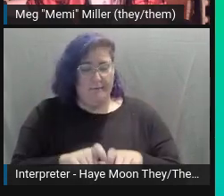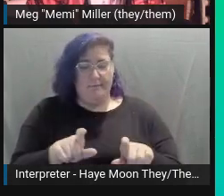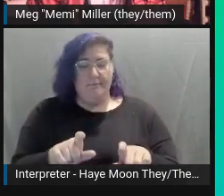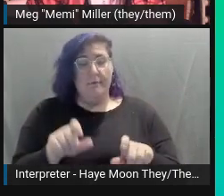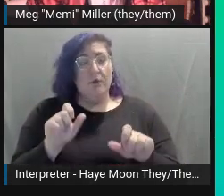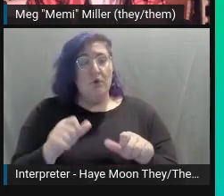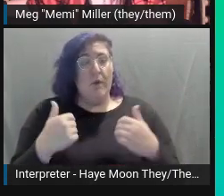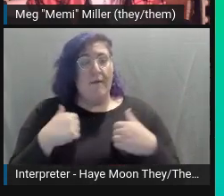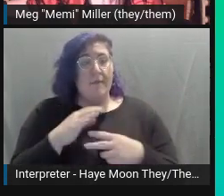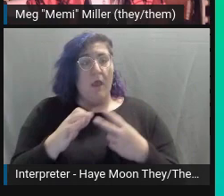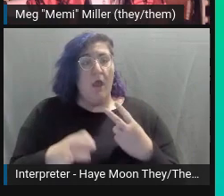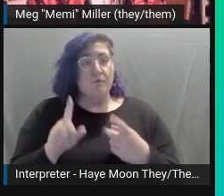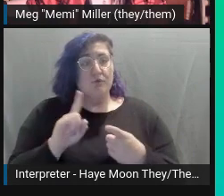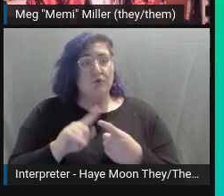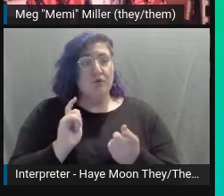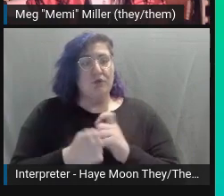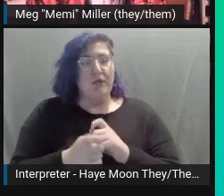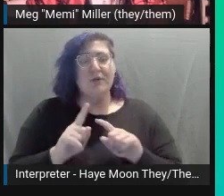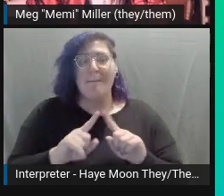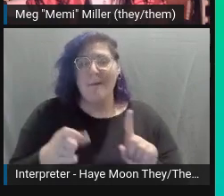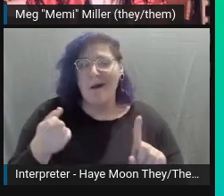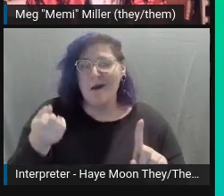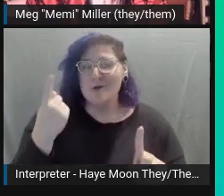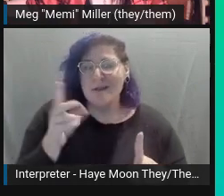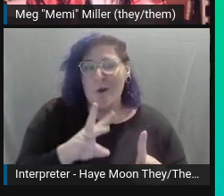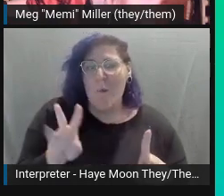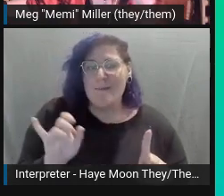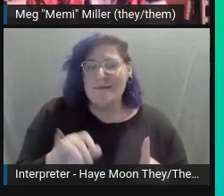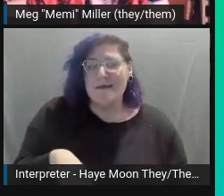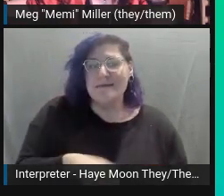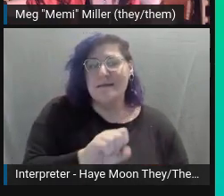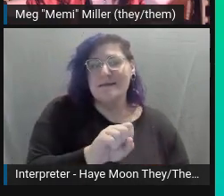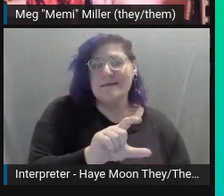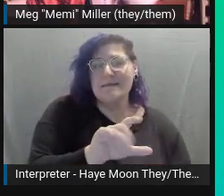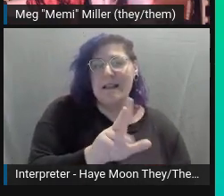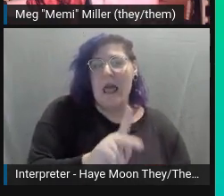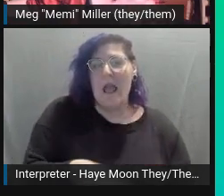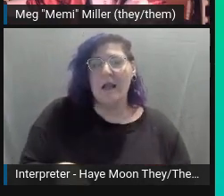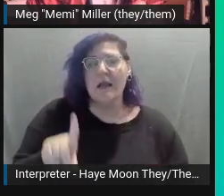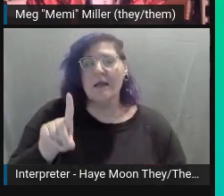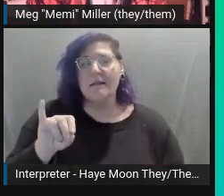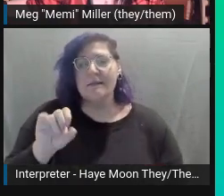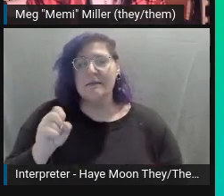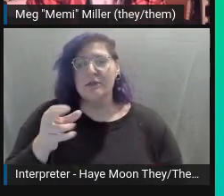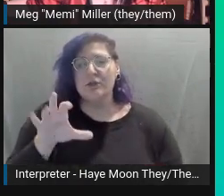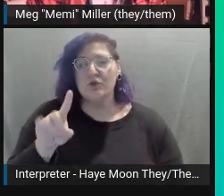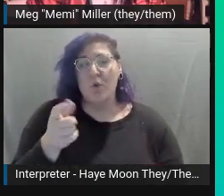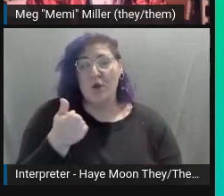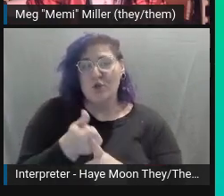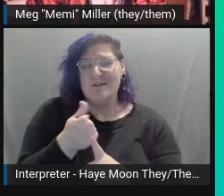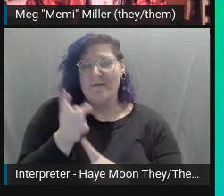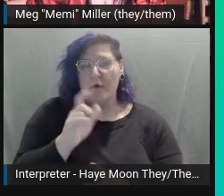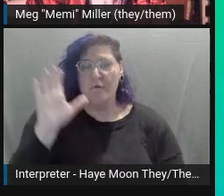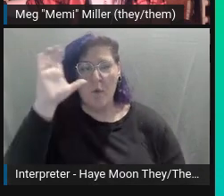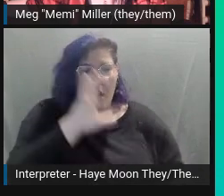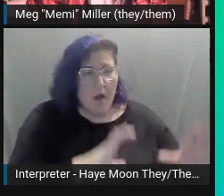like Slack and Discord, you have to hunt a little and edit the file's details in a little modal, which can sometimes be a little bit hard to find.